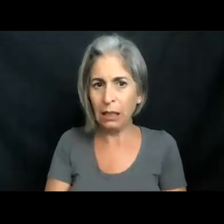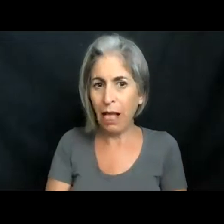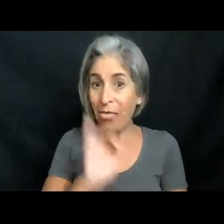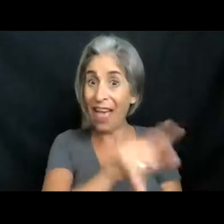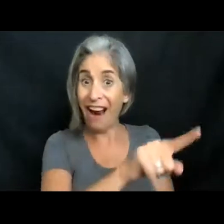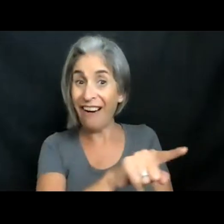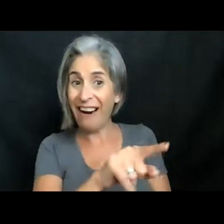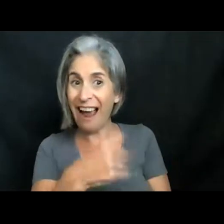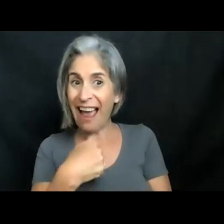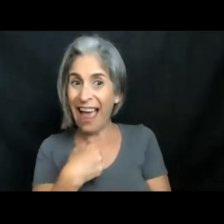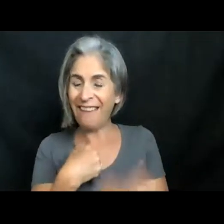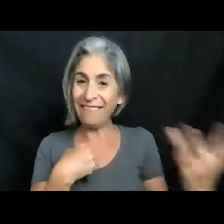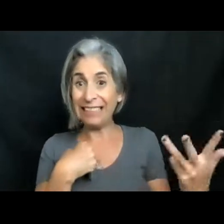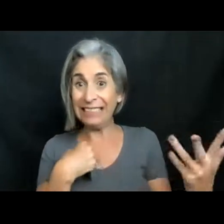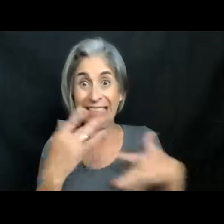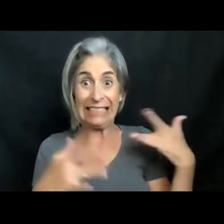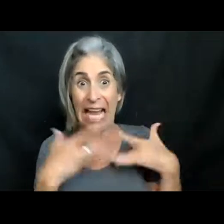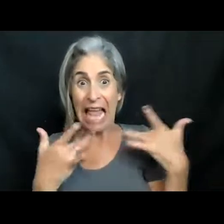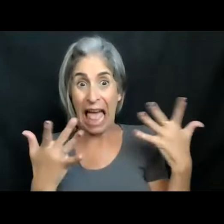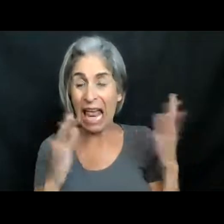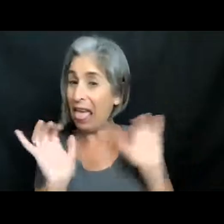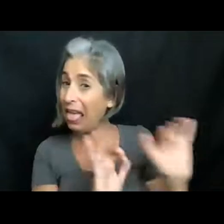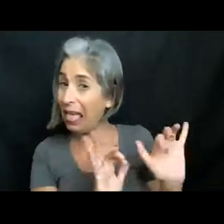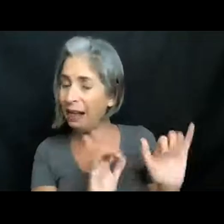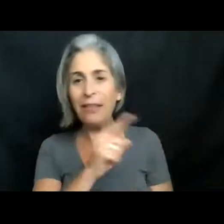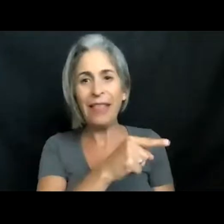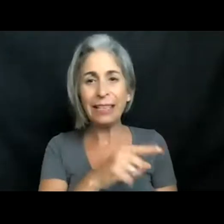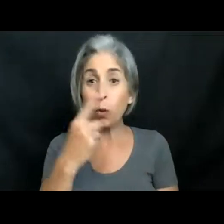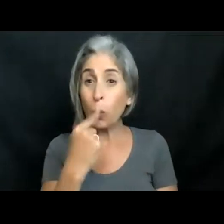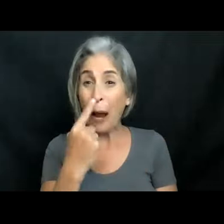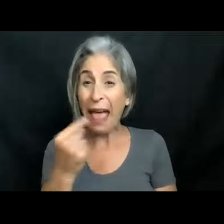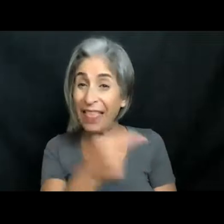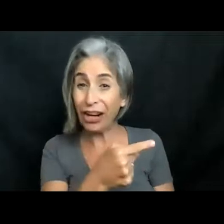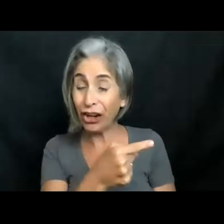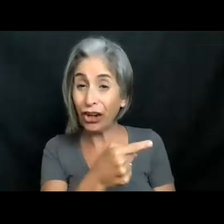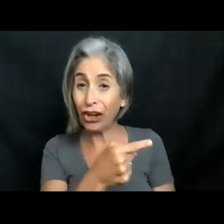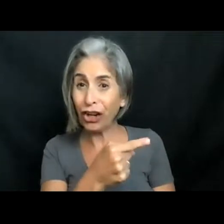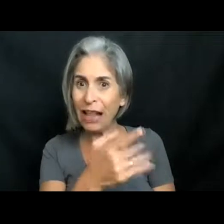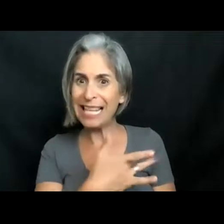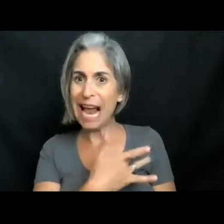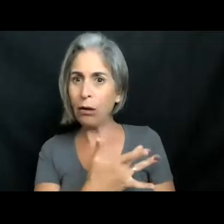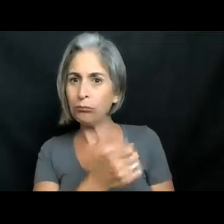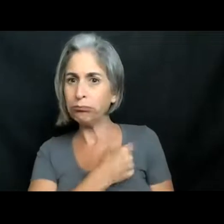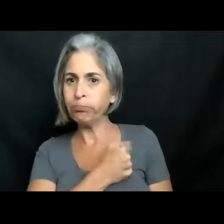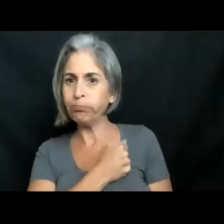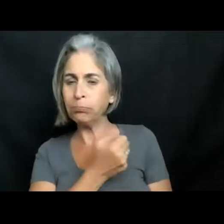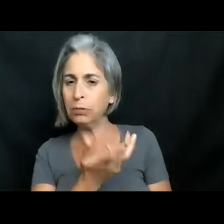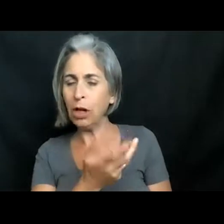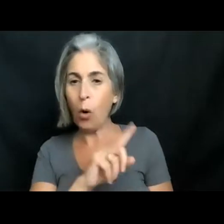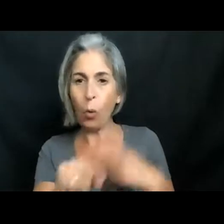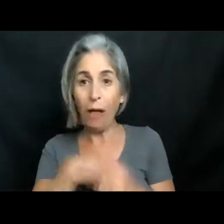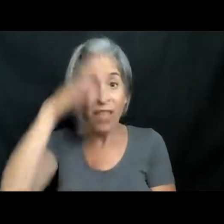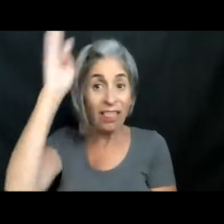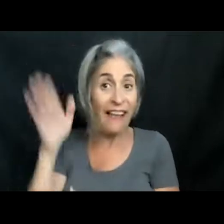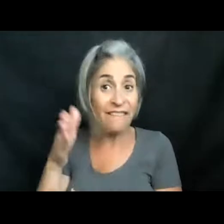it is. I got a little overzealous with my removal. So this red piece here is actually his heart. So when the lionfish